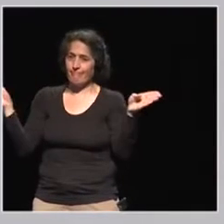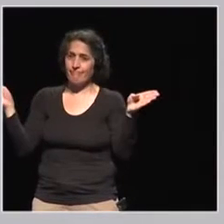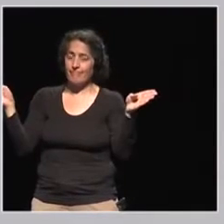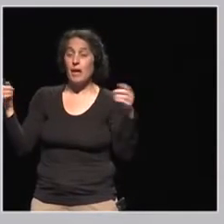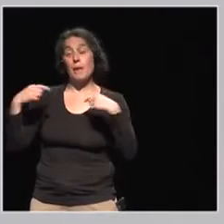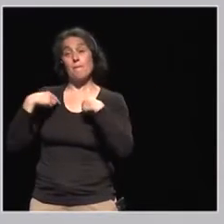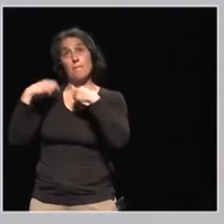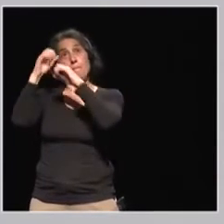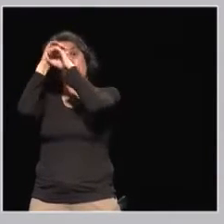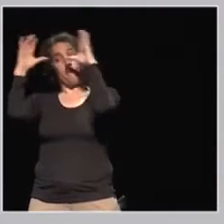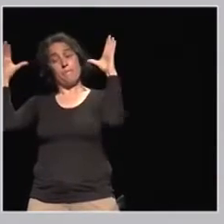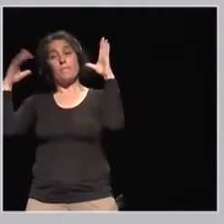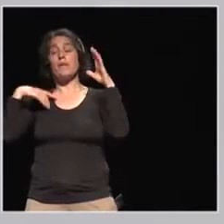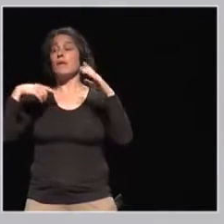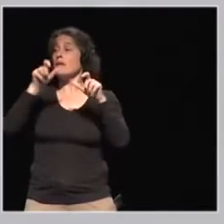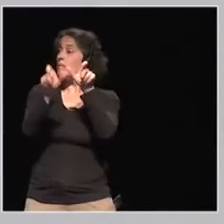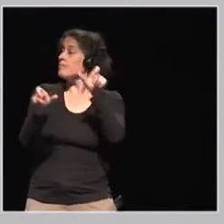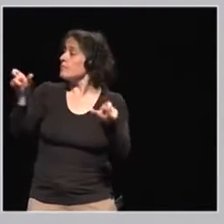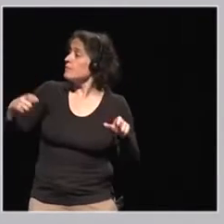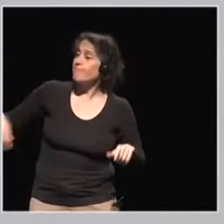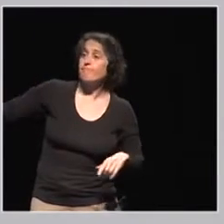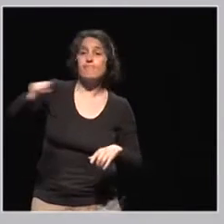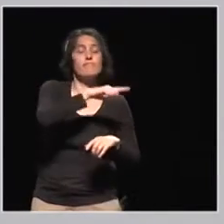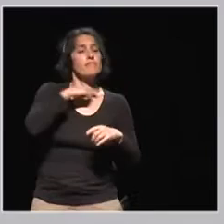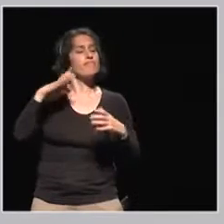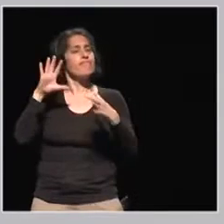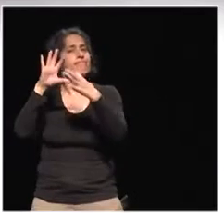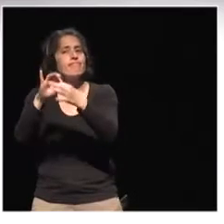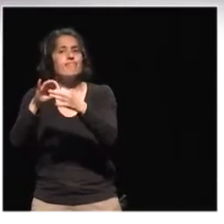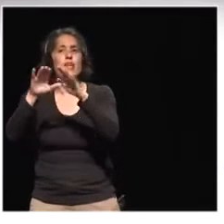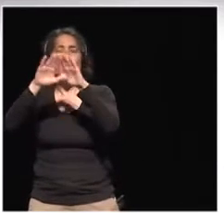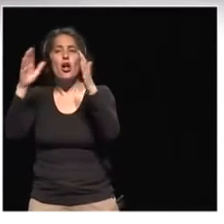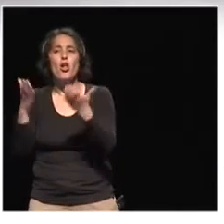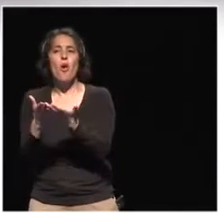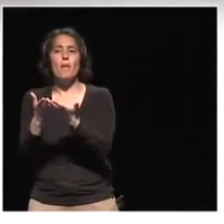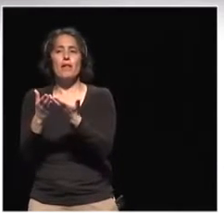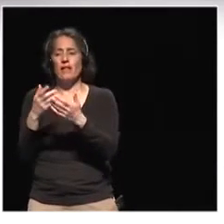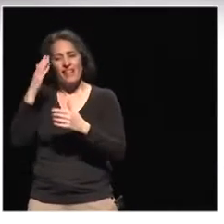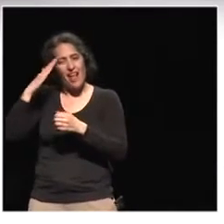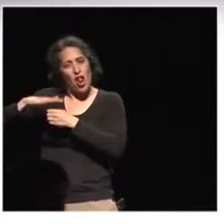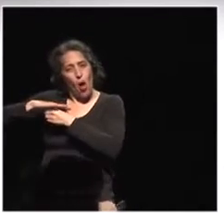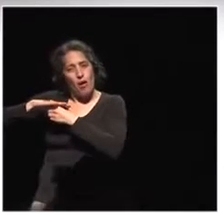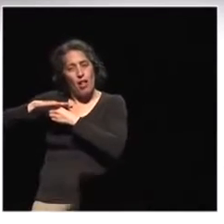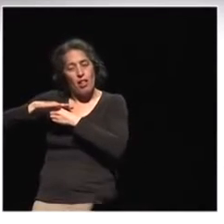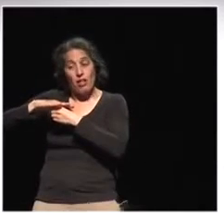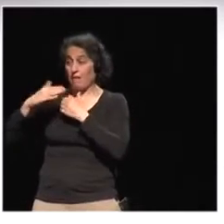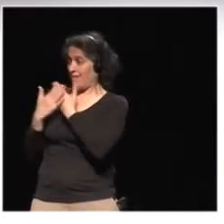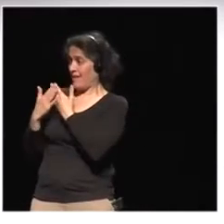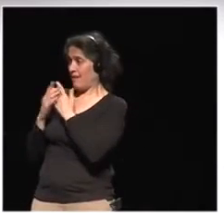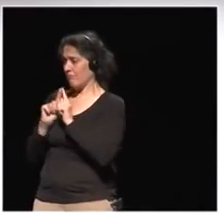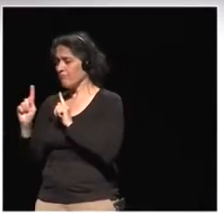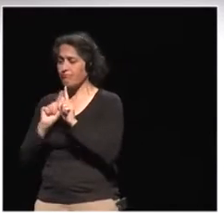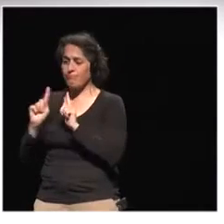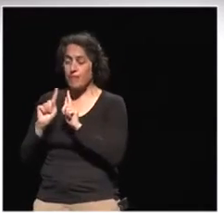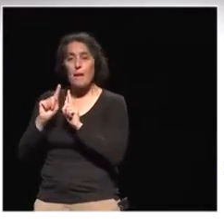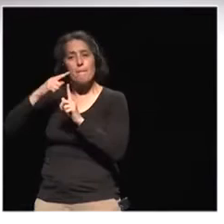embedded in globally, that almost everything is global. It is global and local at